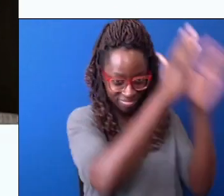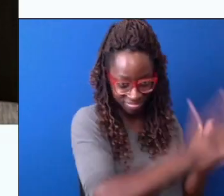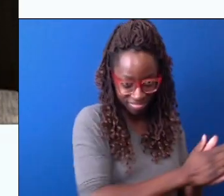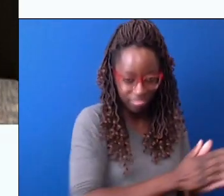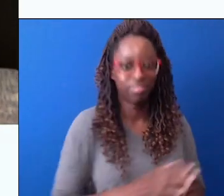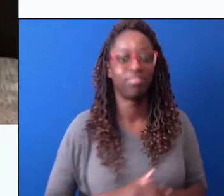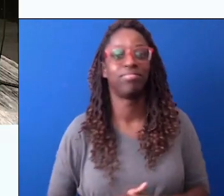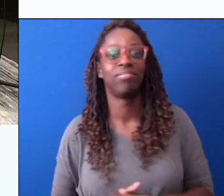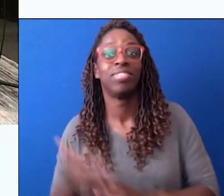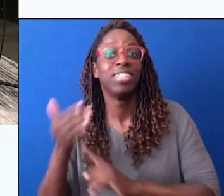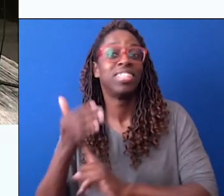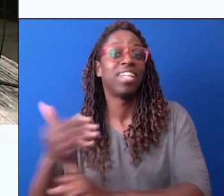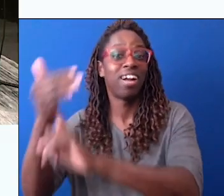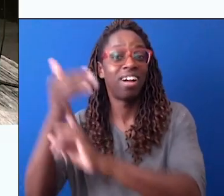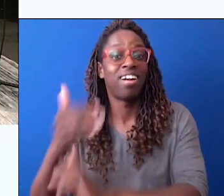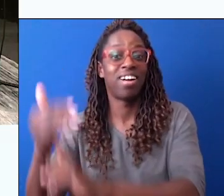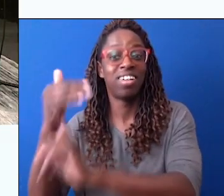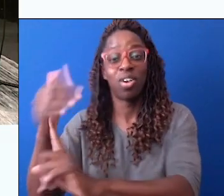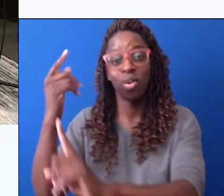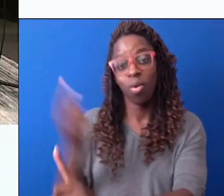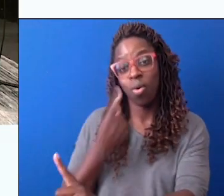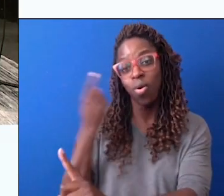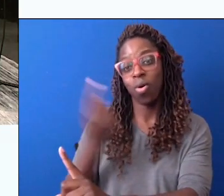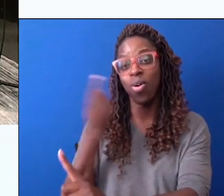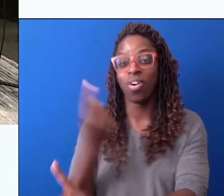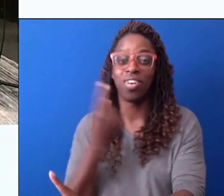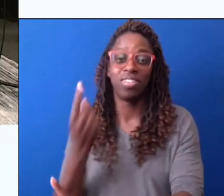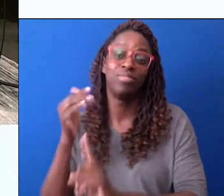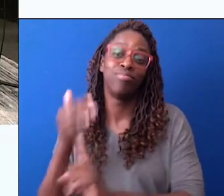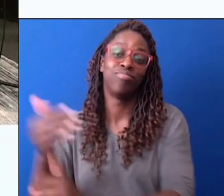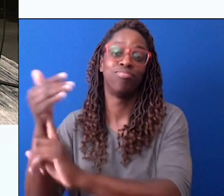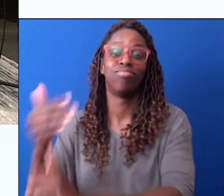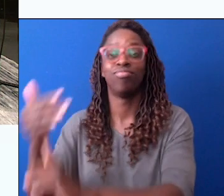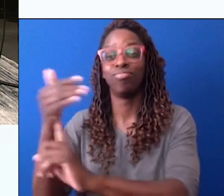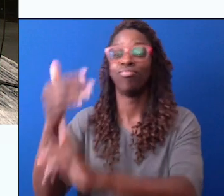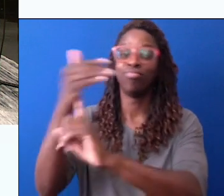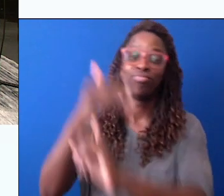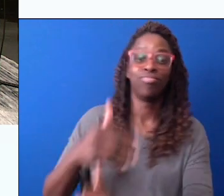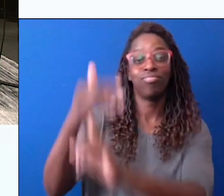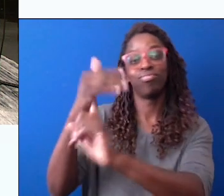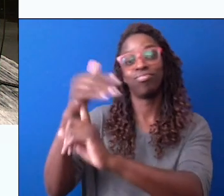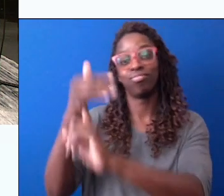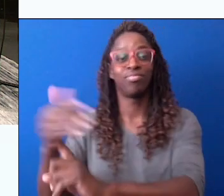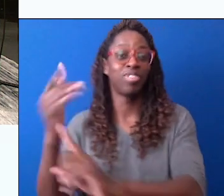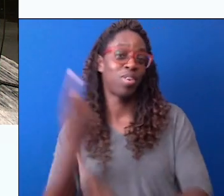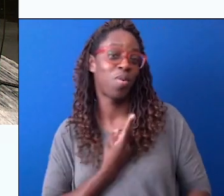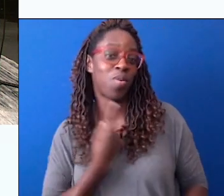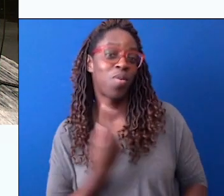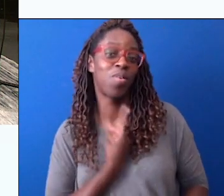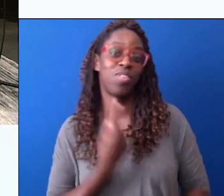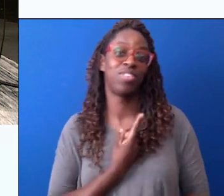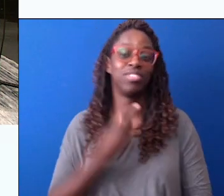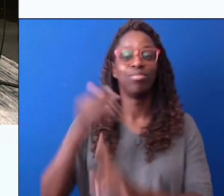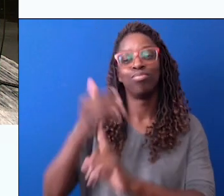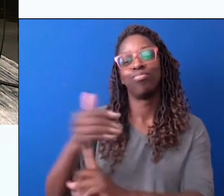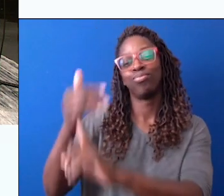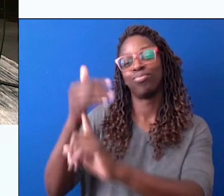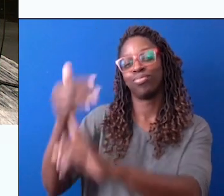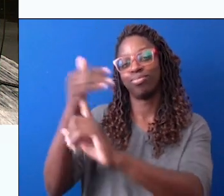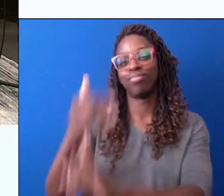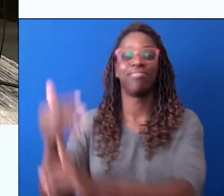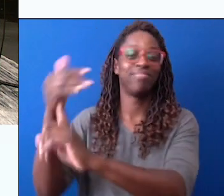Salvador, Marinero sou. Oh, Marinero, Marinero, Marinero, Marinero sou. Marinero,